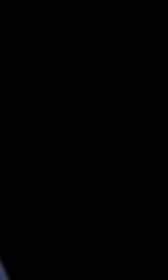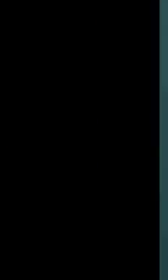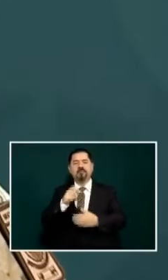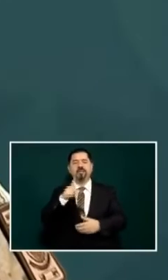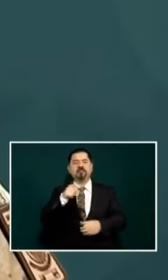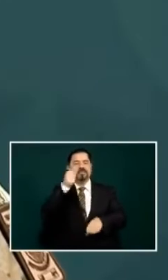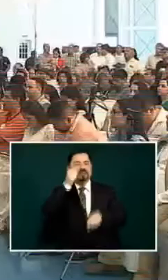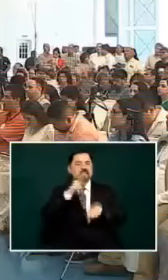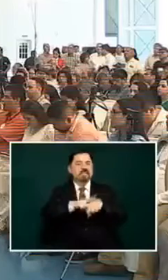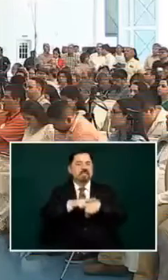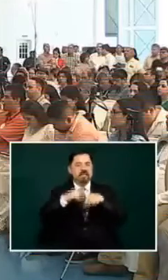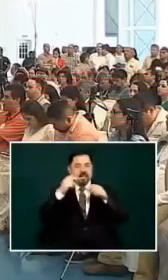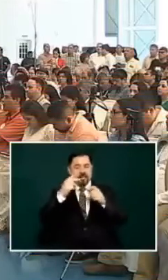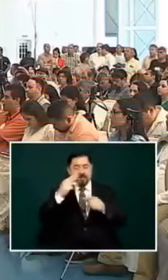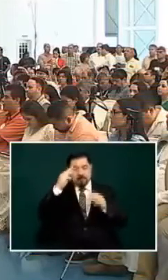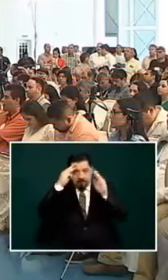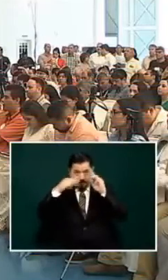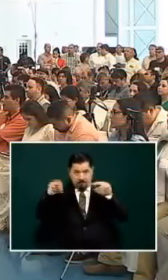oh my word